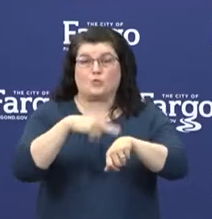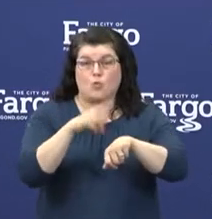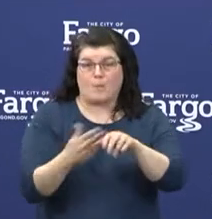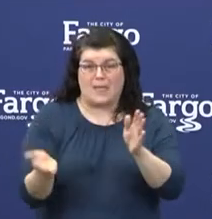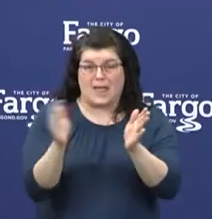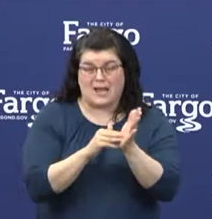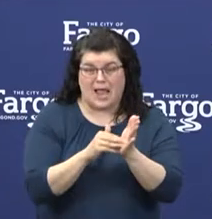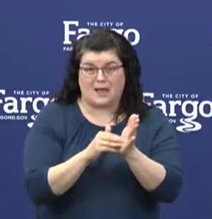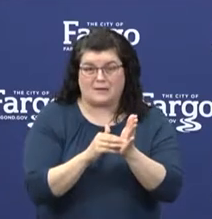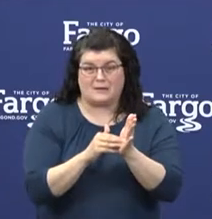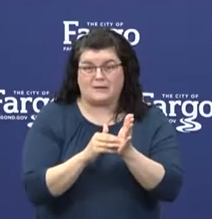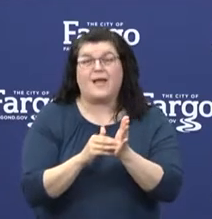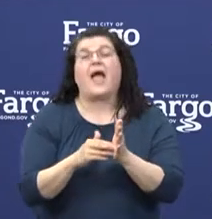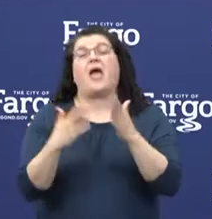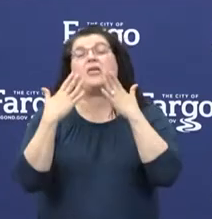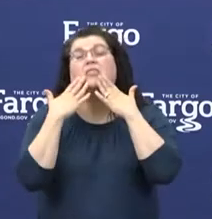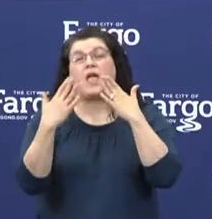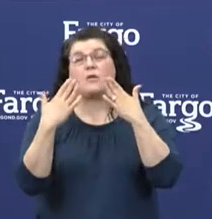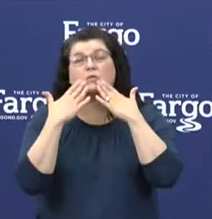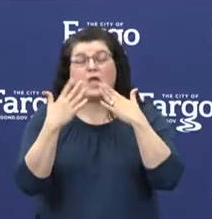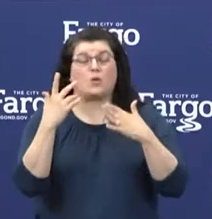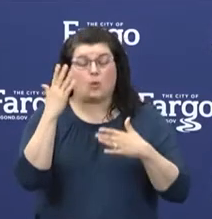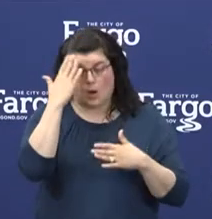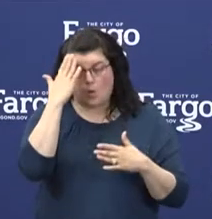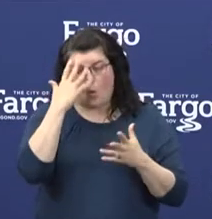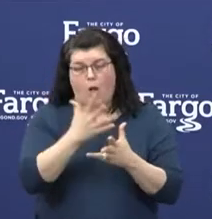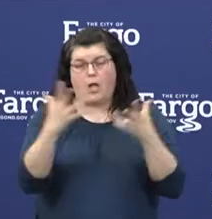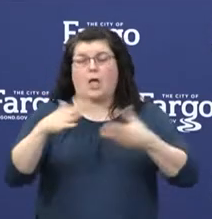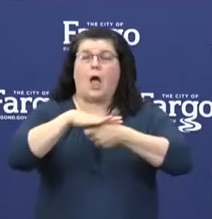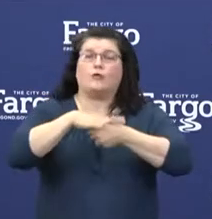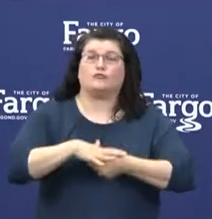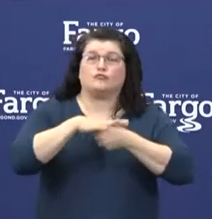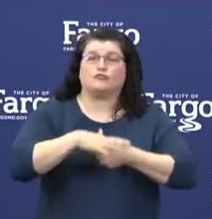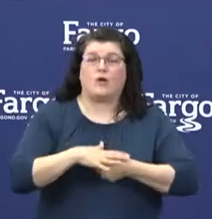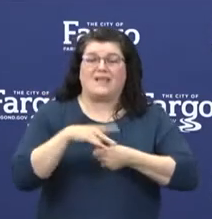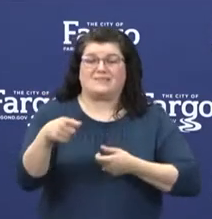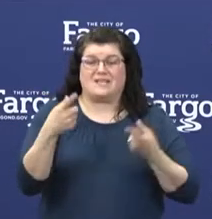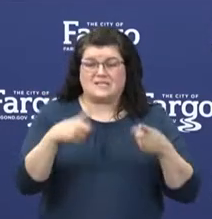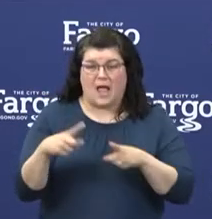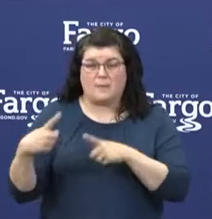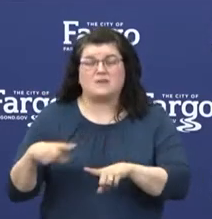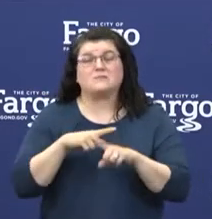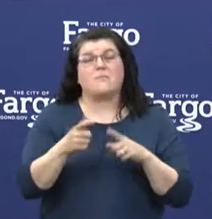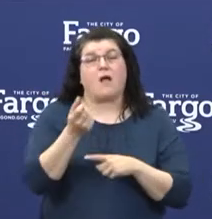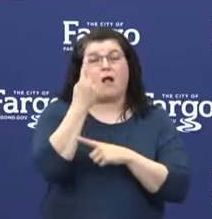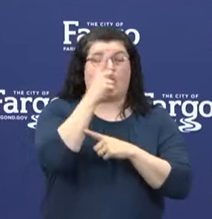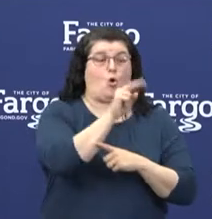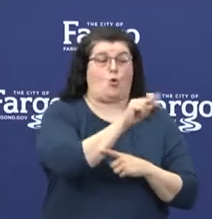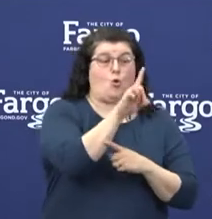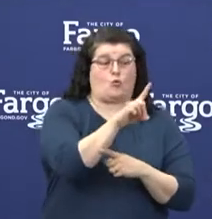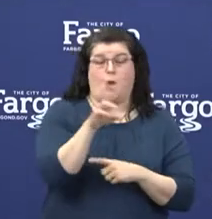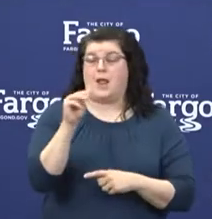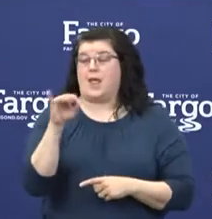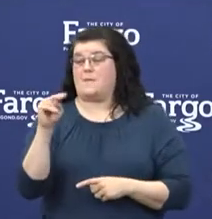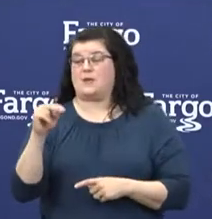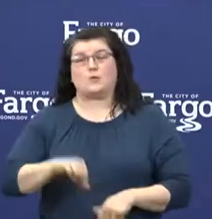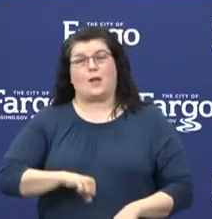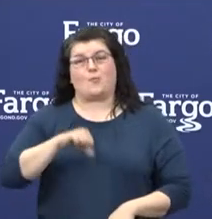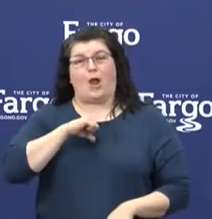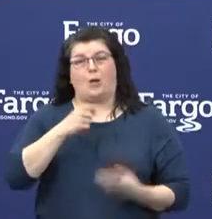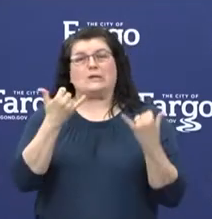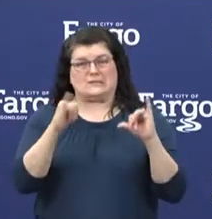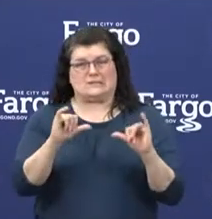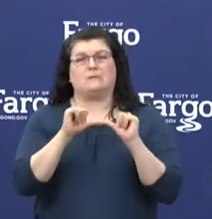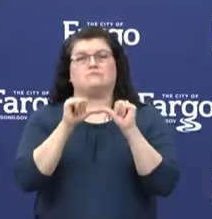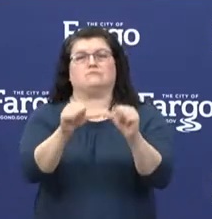everyone for putting up with all the stress this brings. We're going to get through this. We're North Dakota, Minnesota proud. we'll continue to be that way.